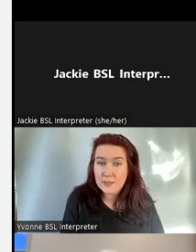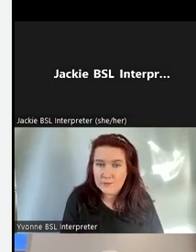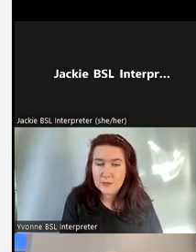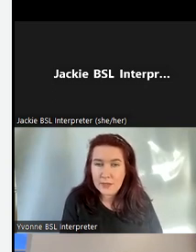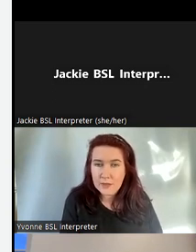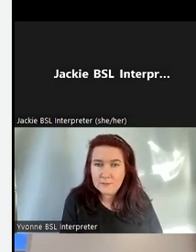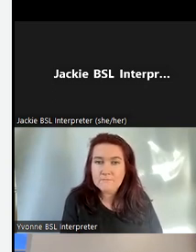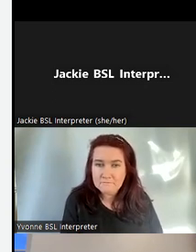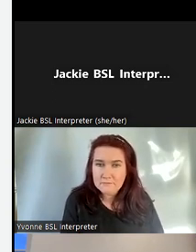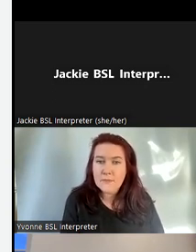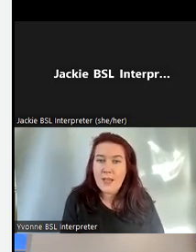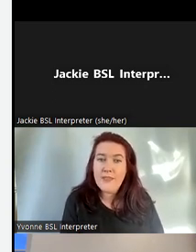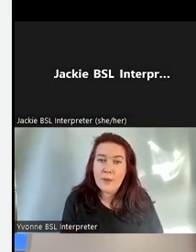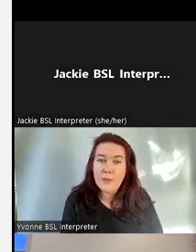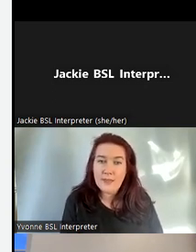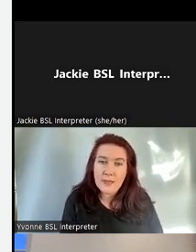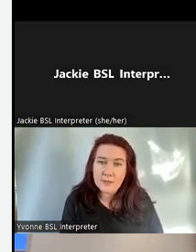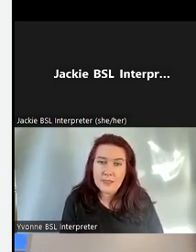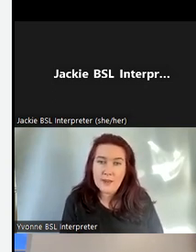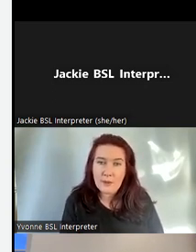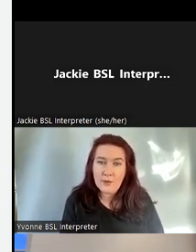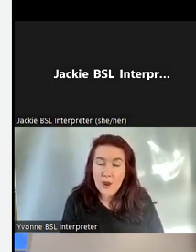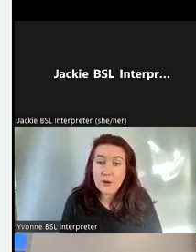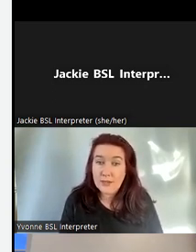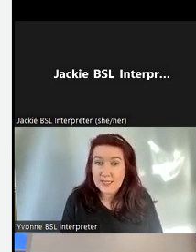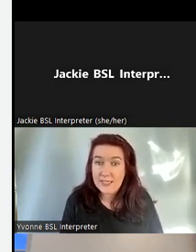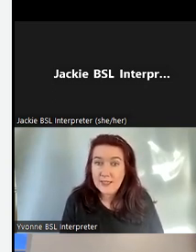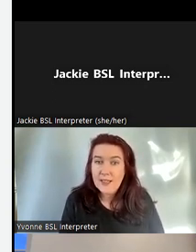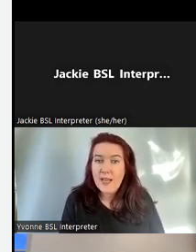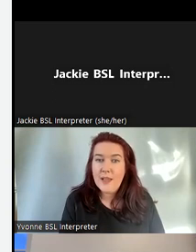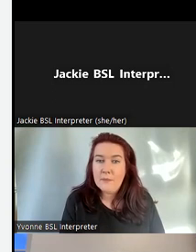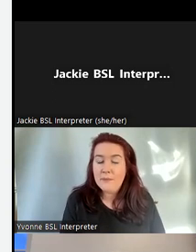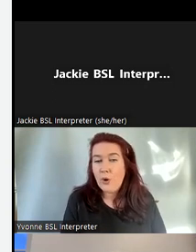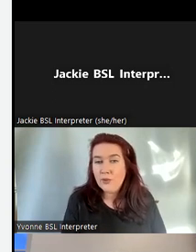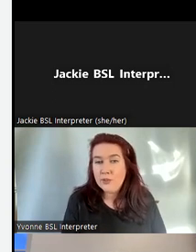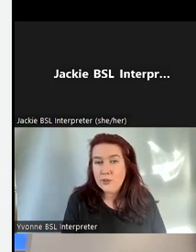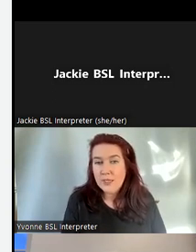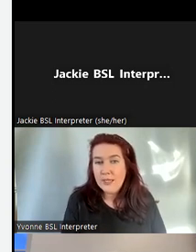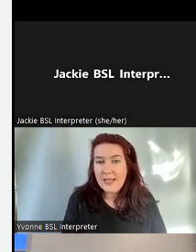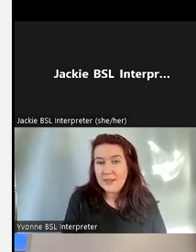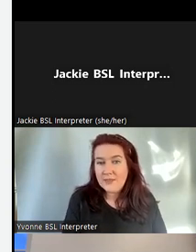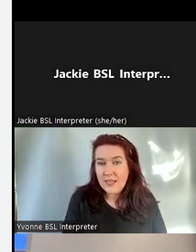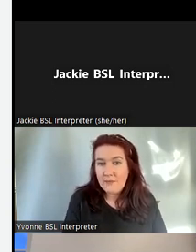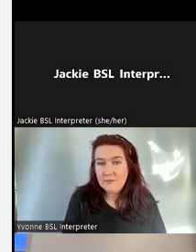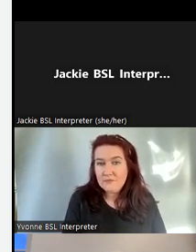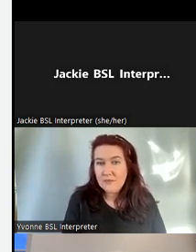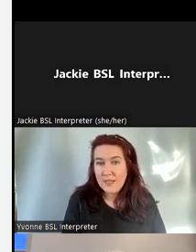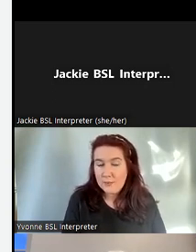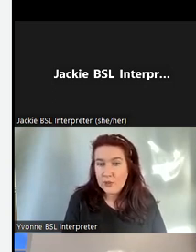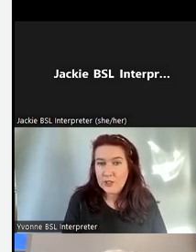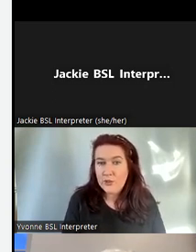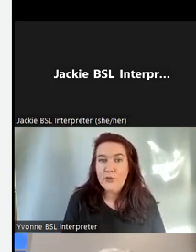placements as well and that way they're able to learn about our history but also it gives them